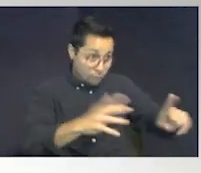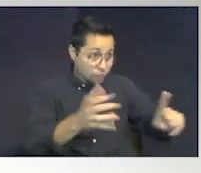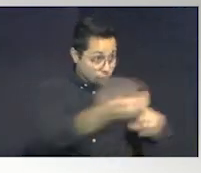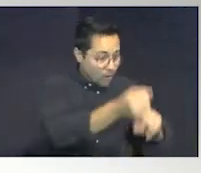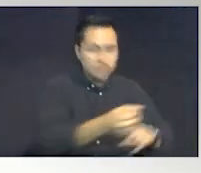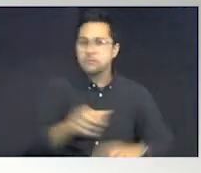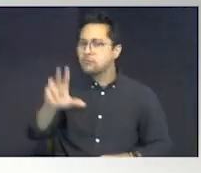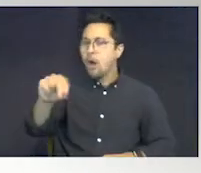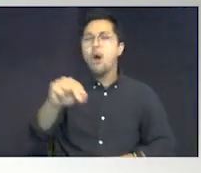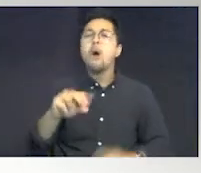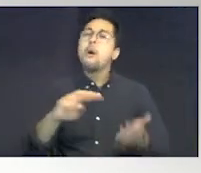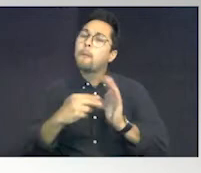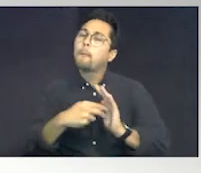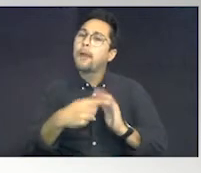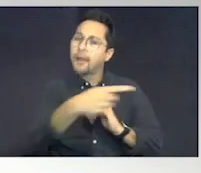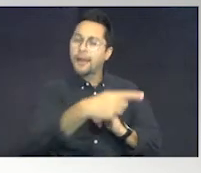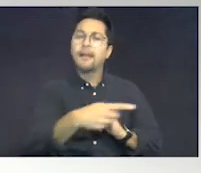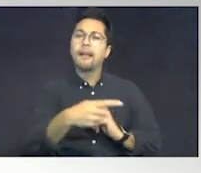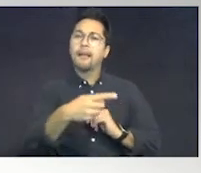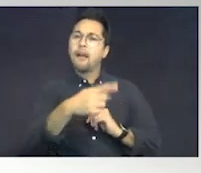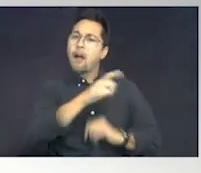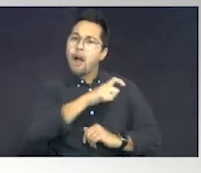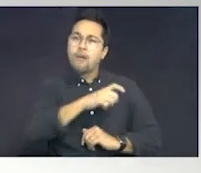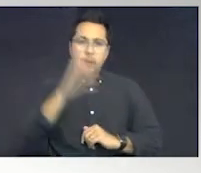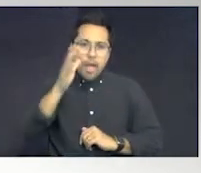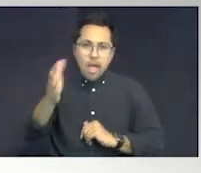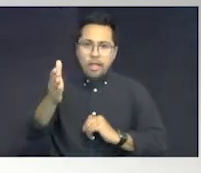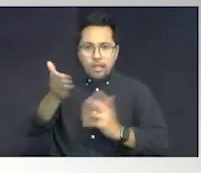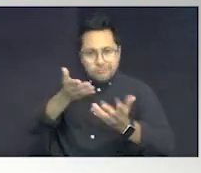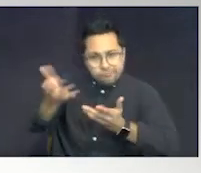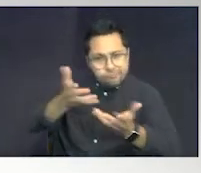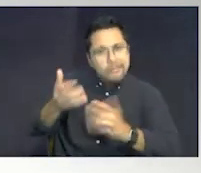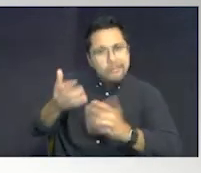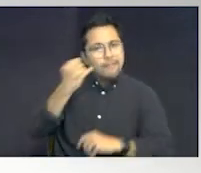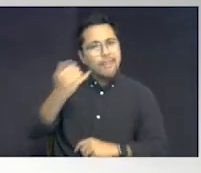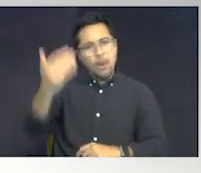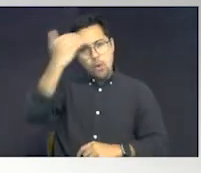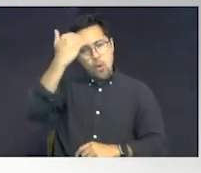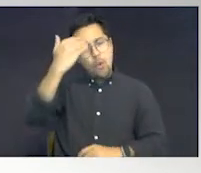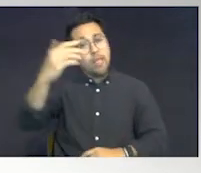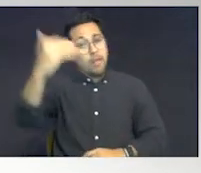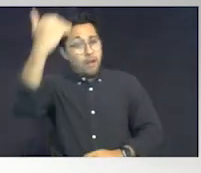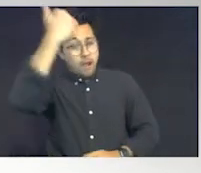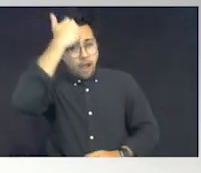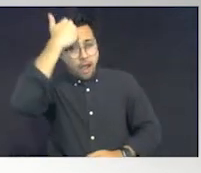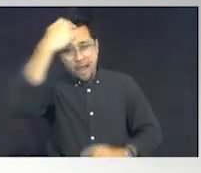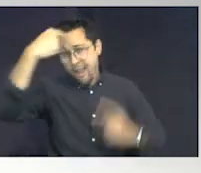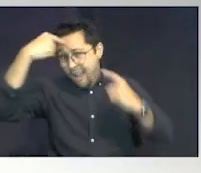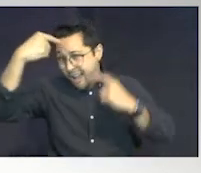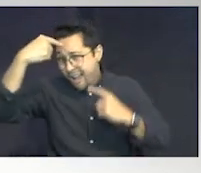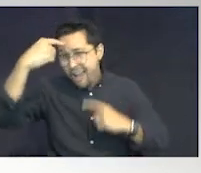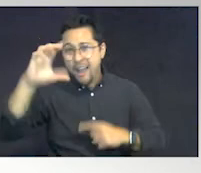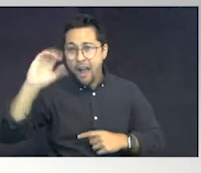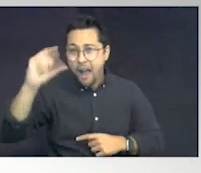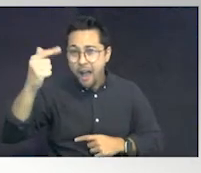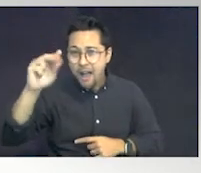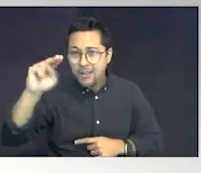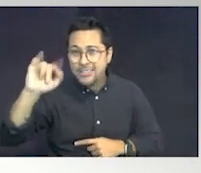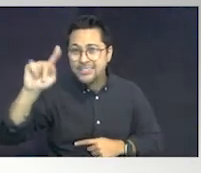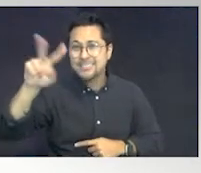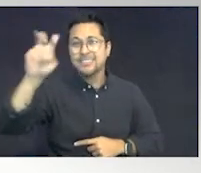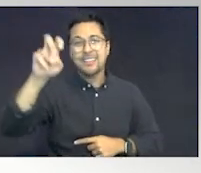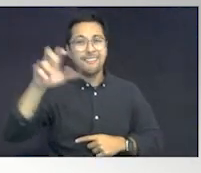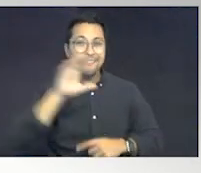Officers will treat the child differently if they know the cognitive age. That's what we're teaching them. So we need parents to